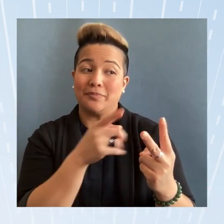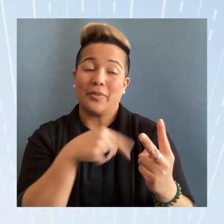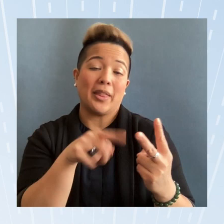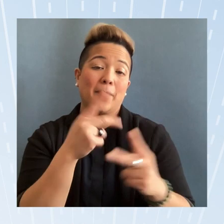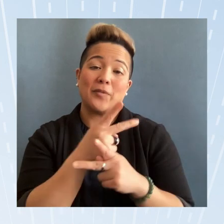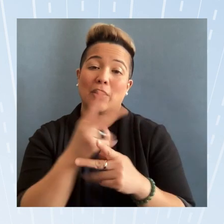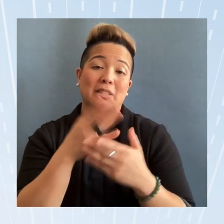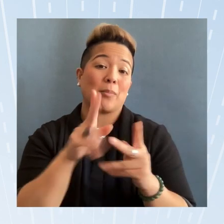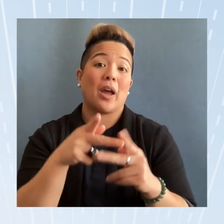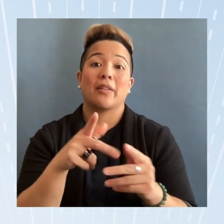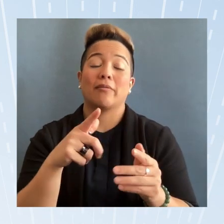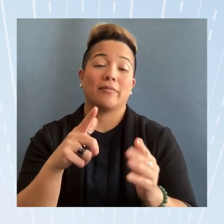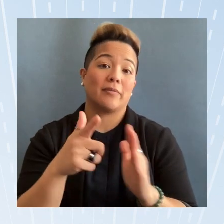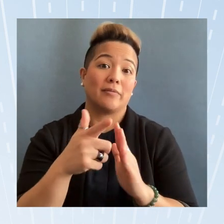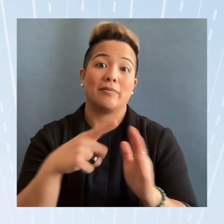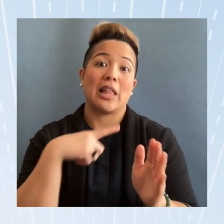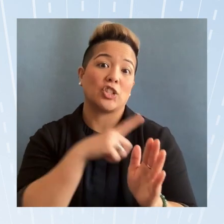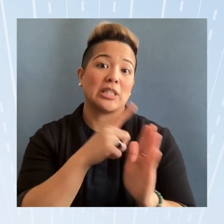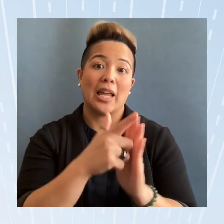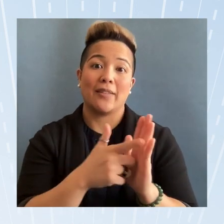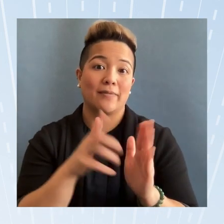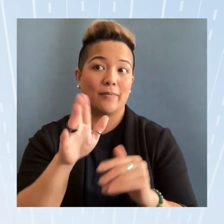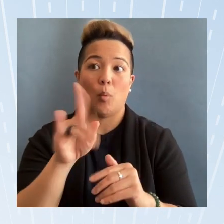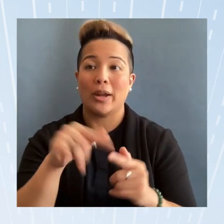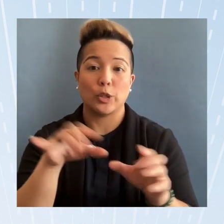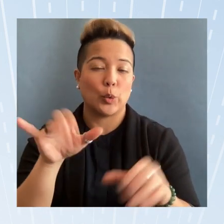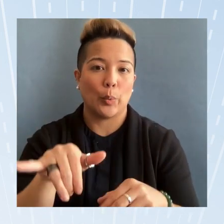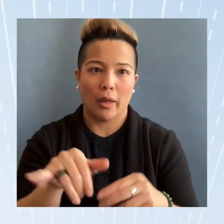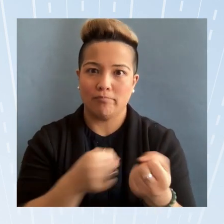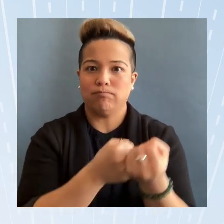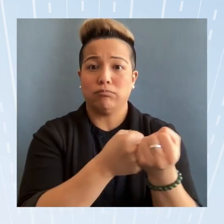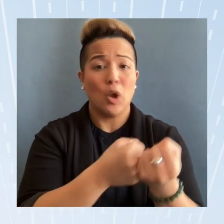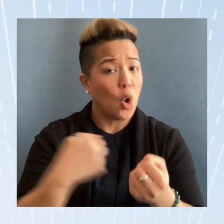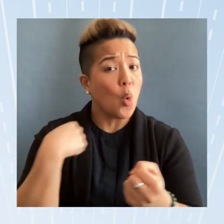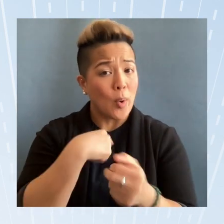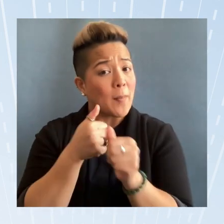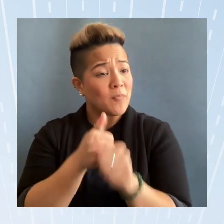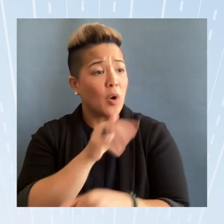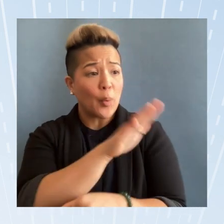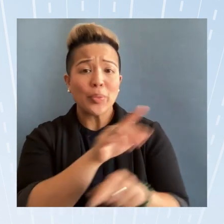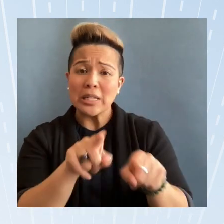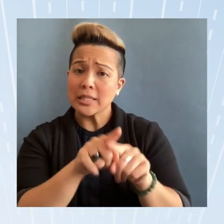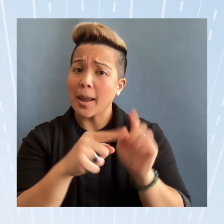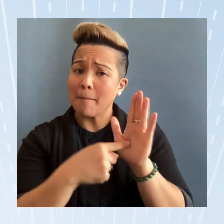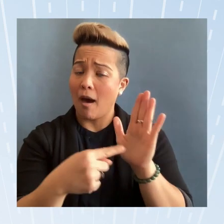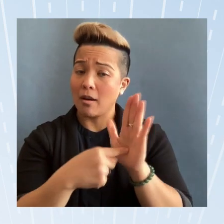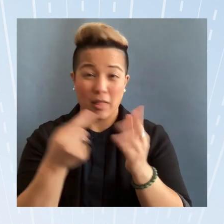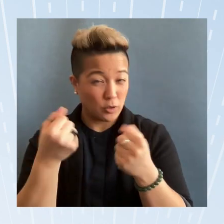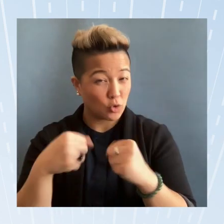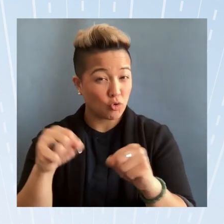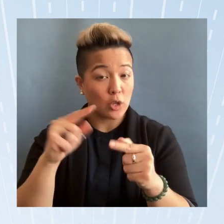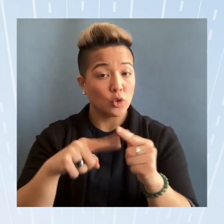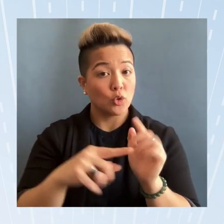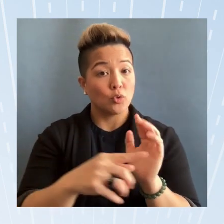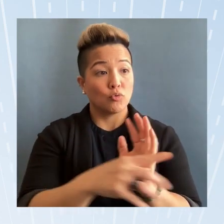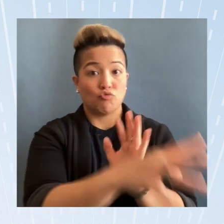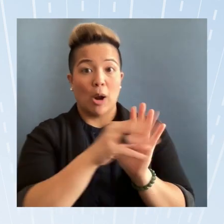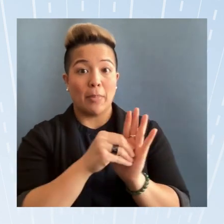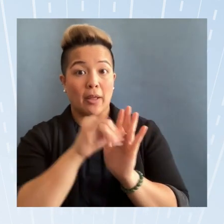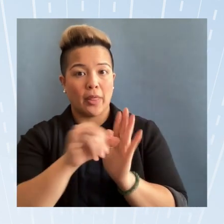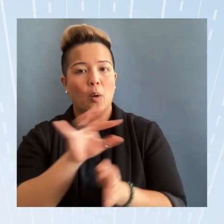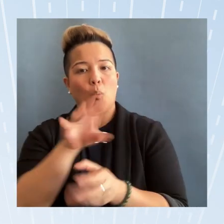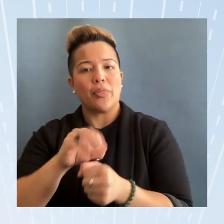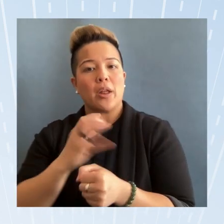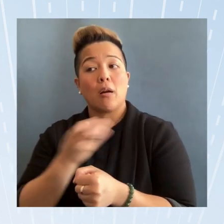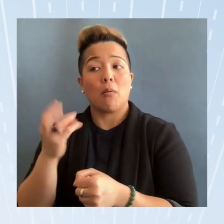legislative way to do that so we can we can follow the same model and try to replicate that within our own